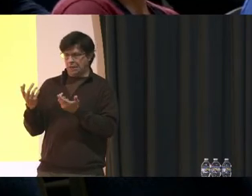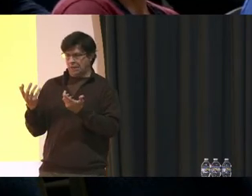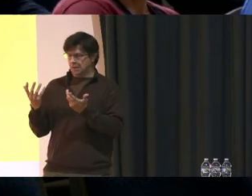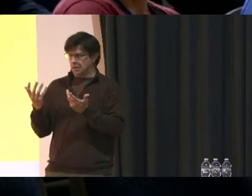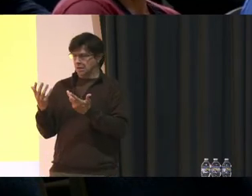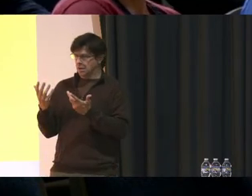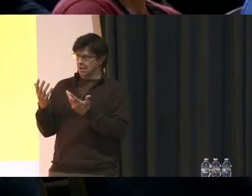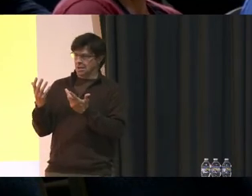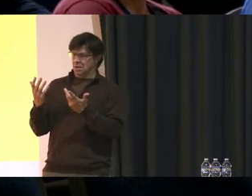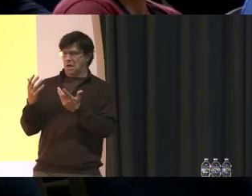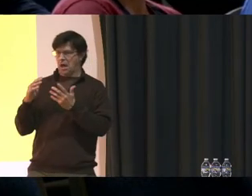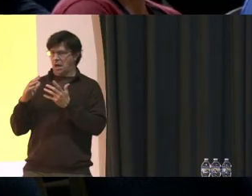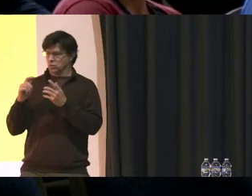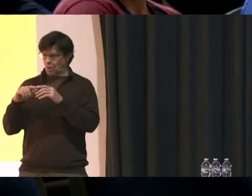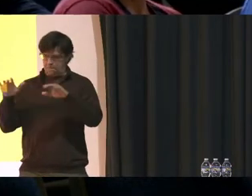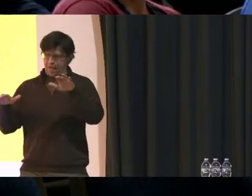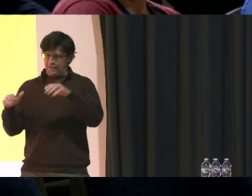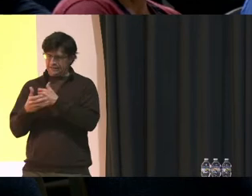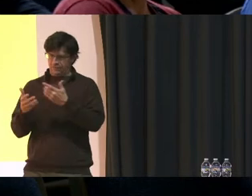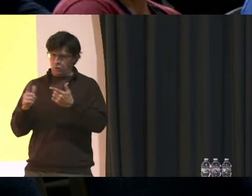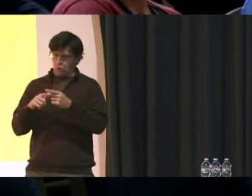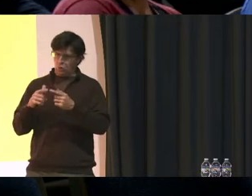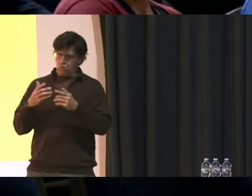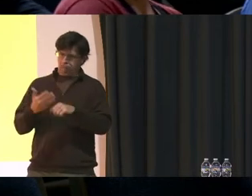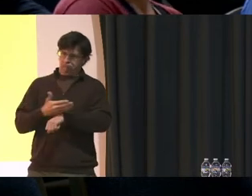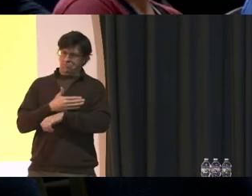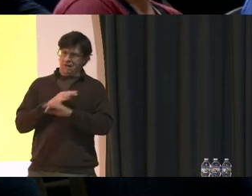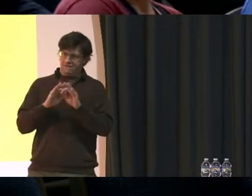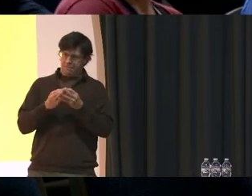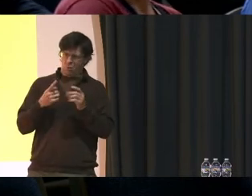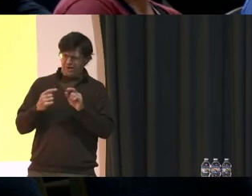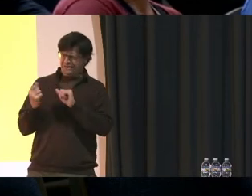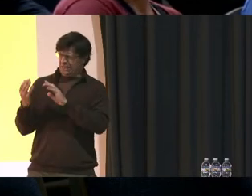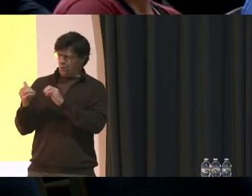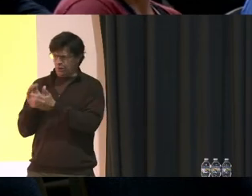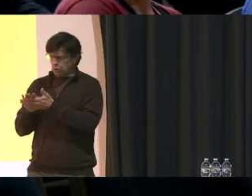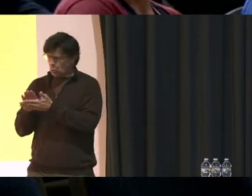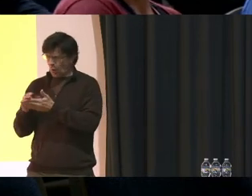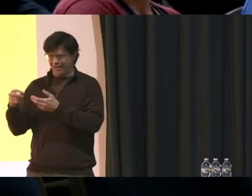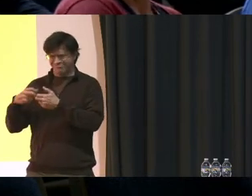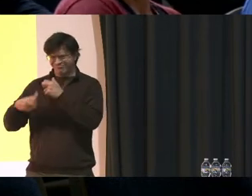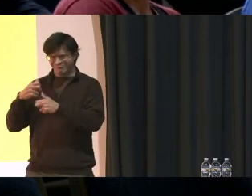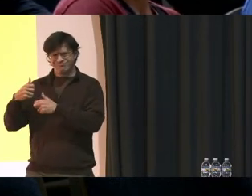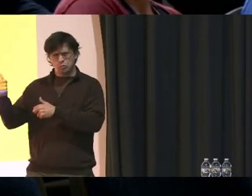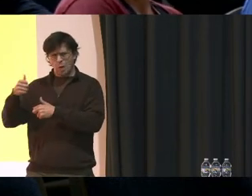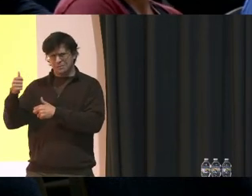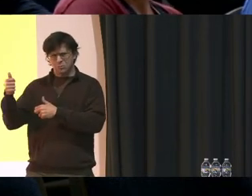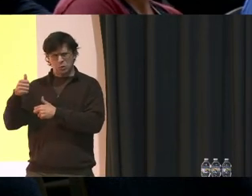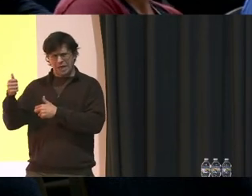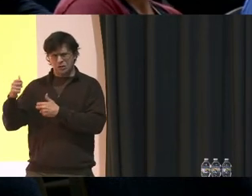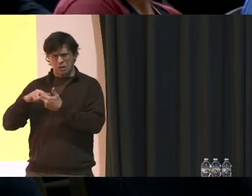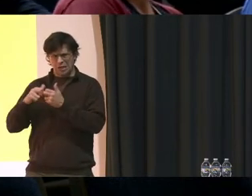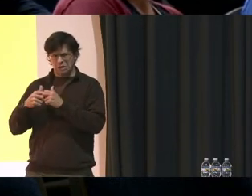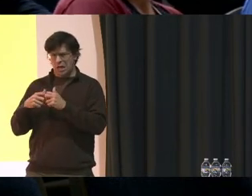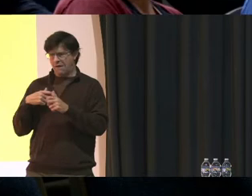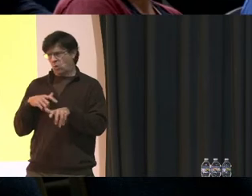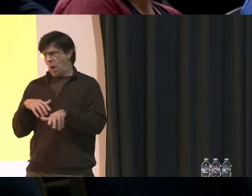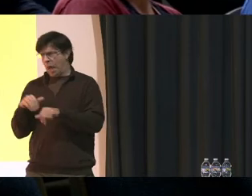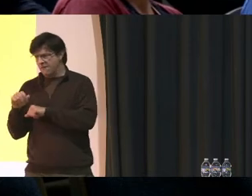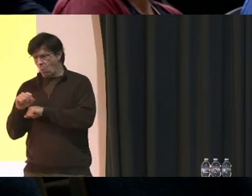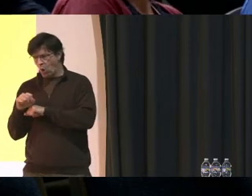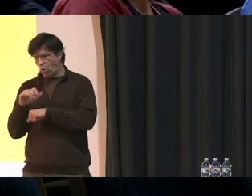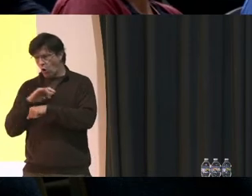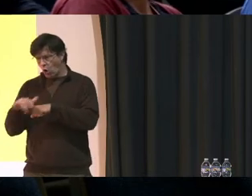that to better myself and my family while having to deal with the school and the transportation issues, really work early to get her.